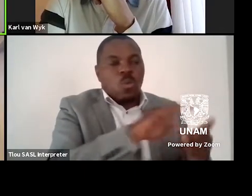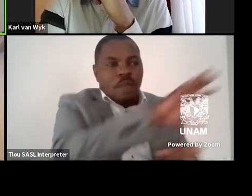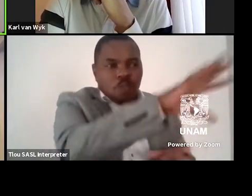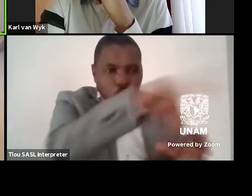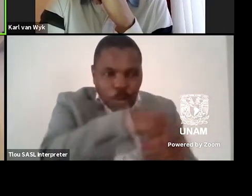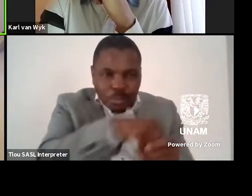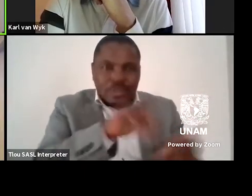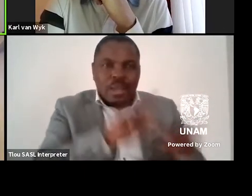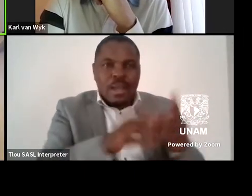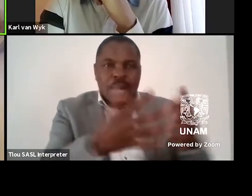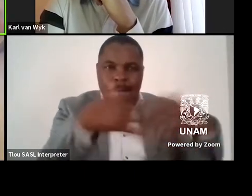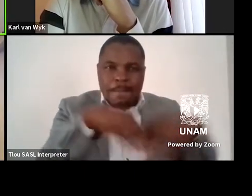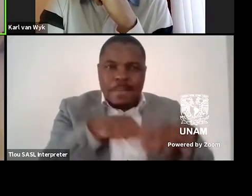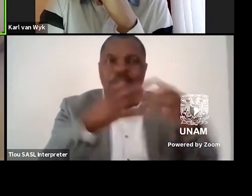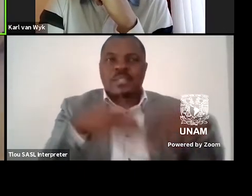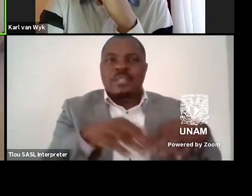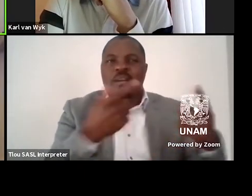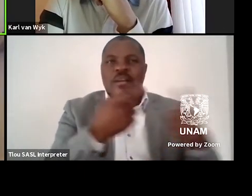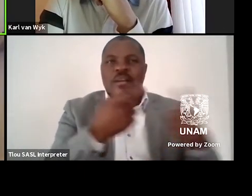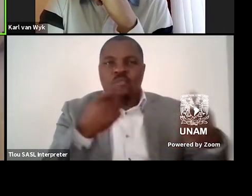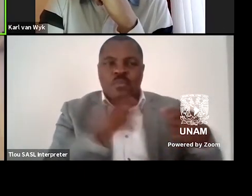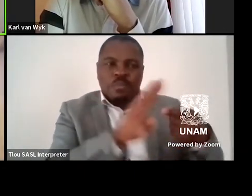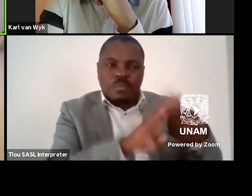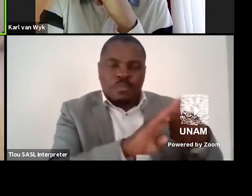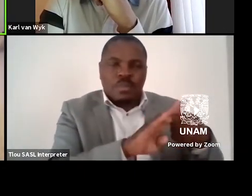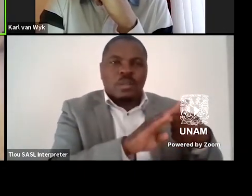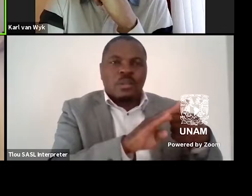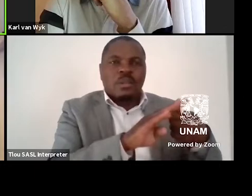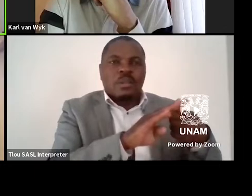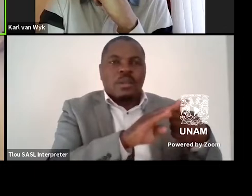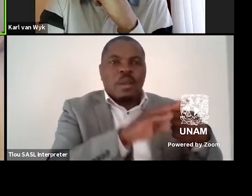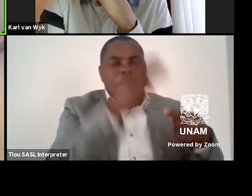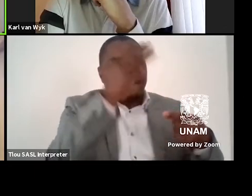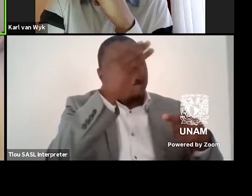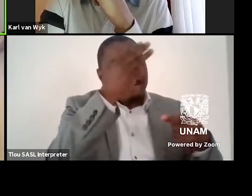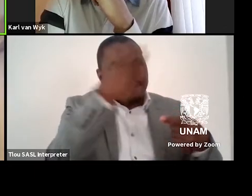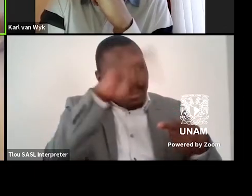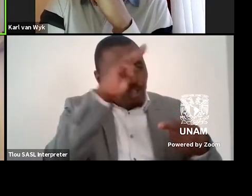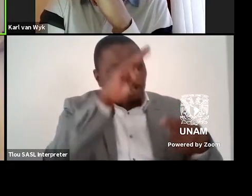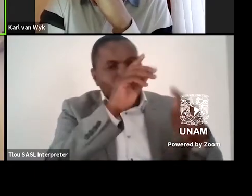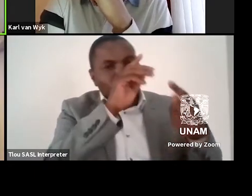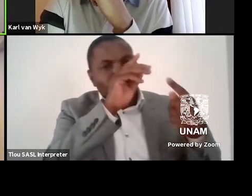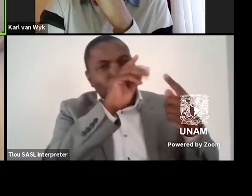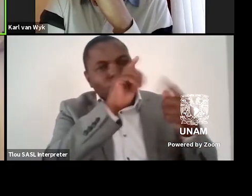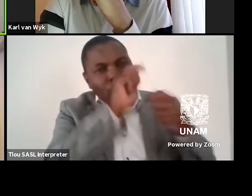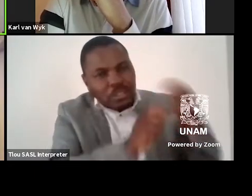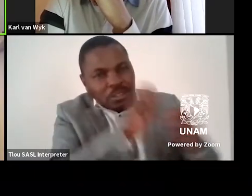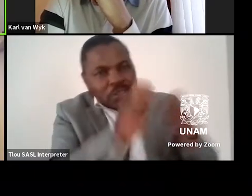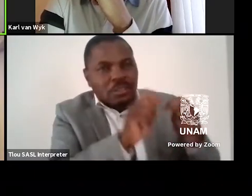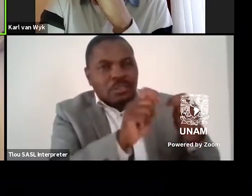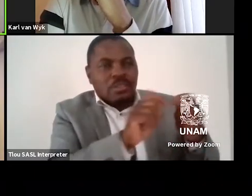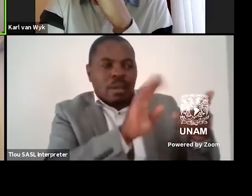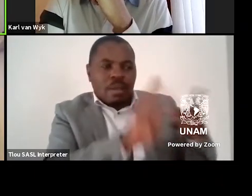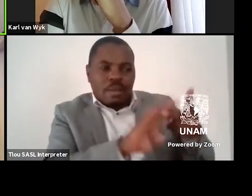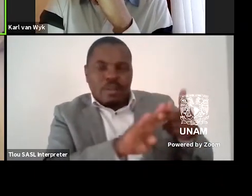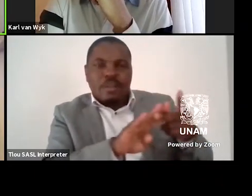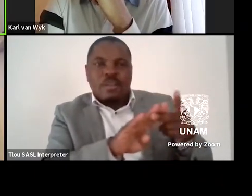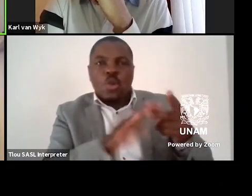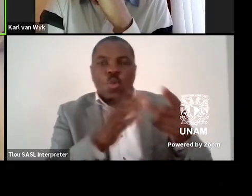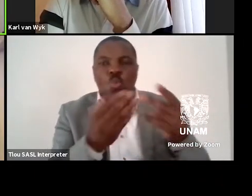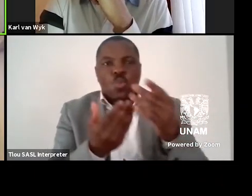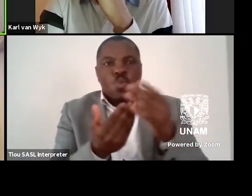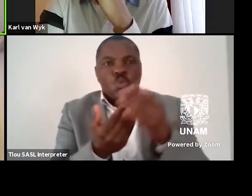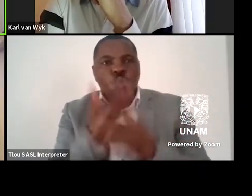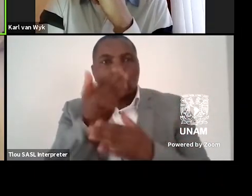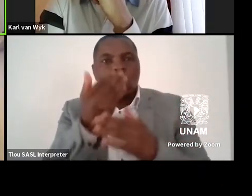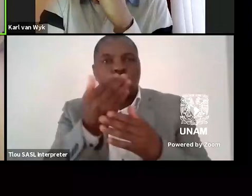study of Mexican tradition and creation of a new Mexican